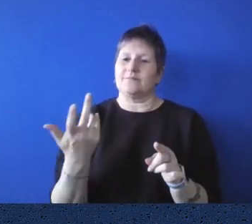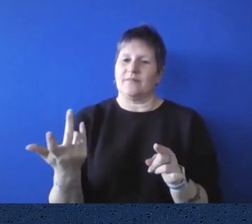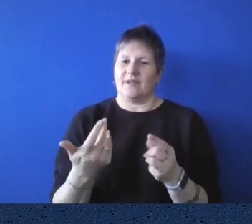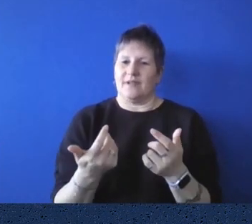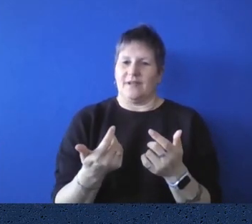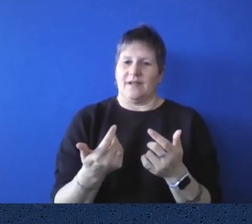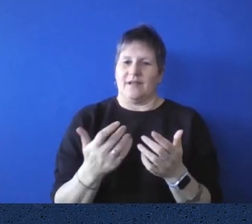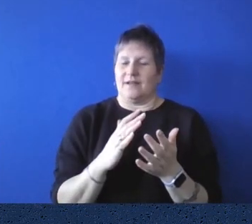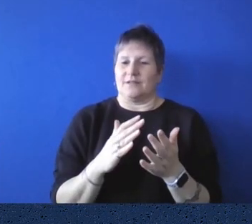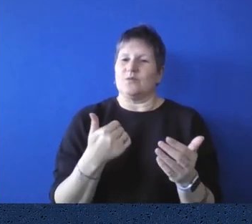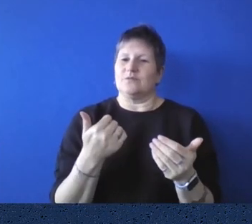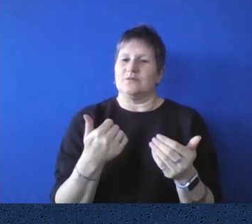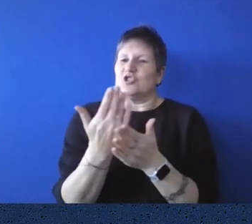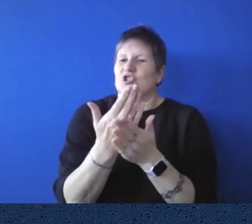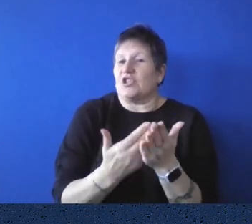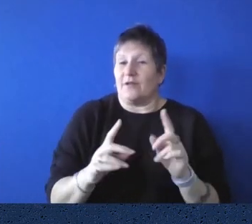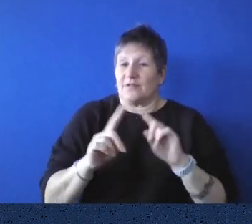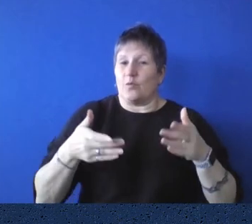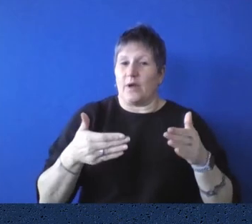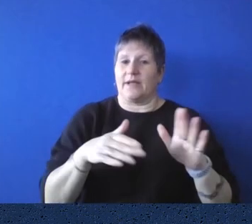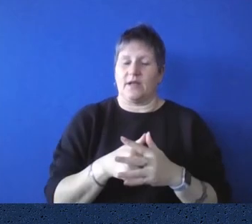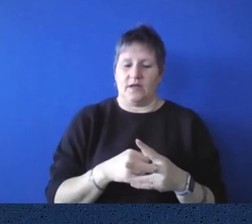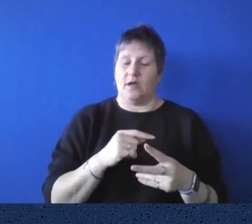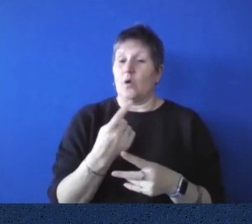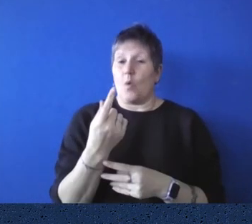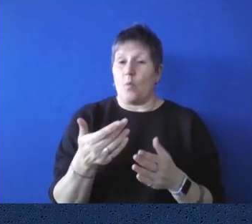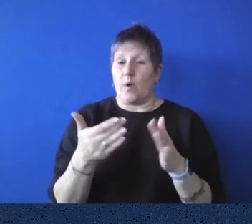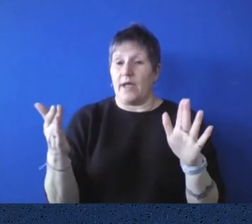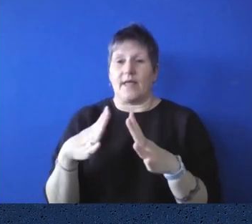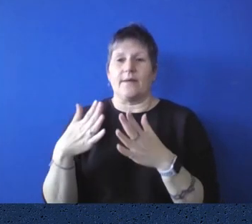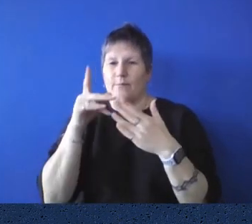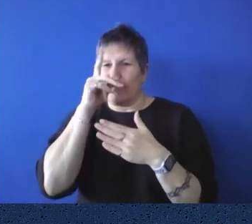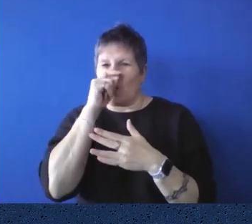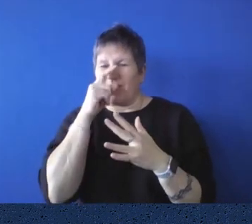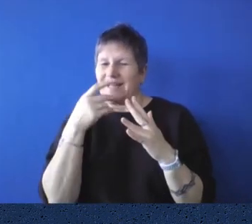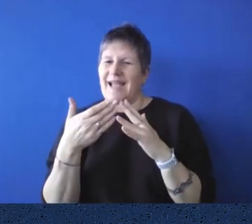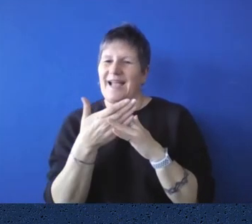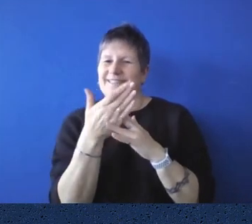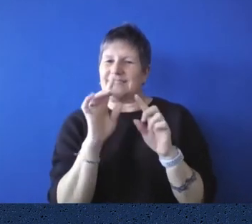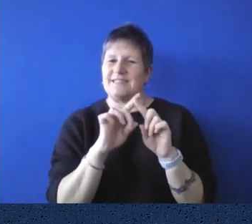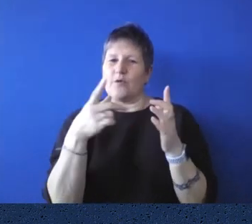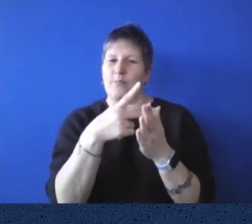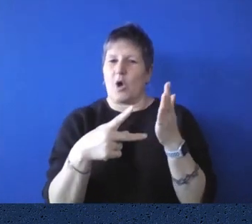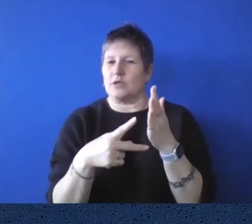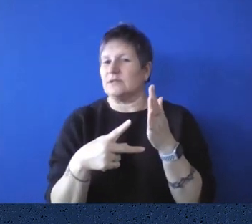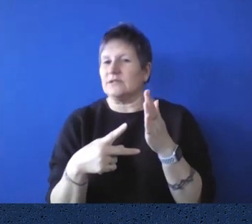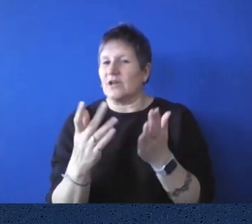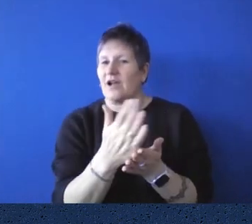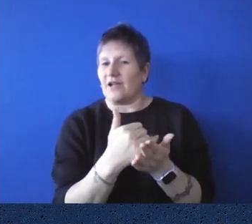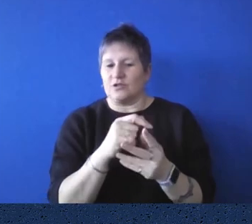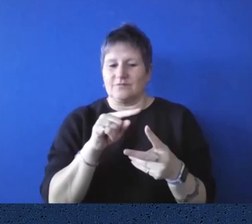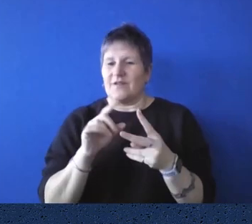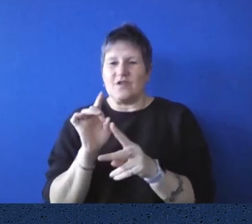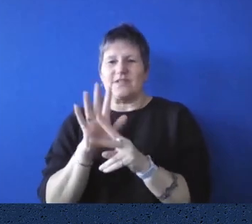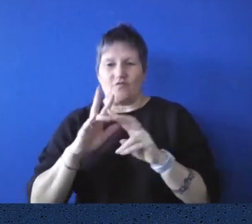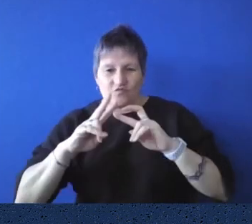can. Um, um, there's another way as well, which, which the public can access, um, aspects of the collection. If you're a researcher or if you're create, if you're writing